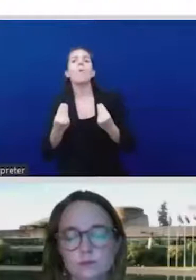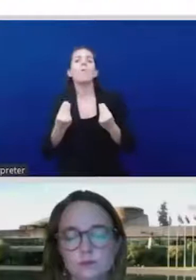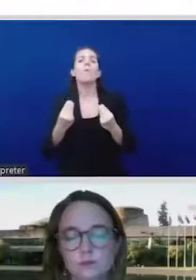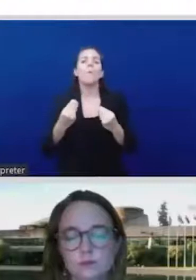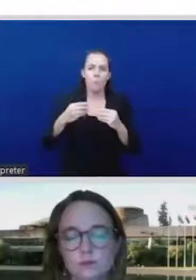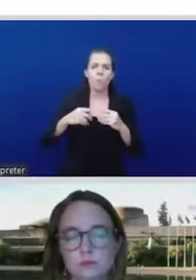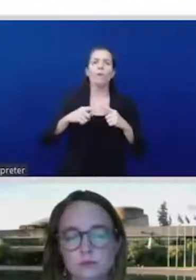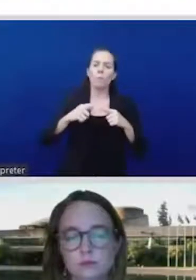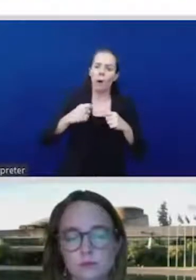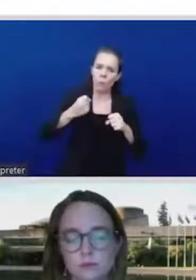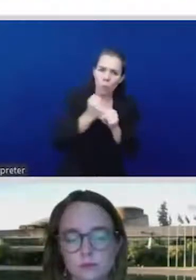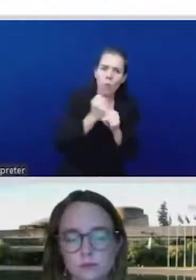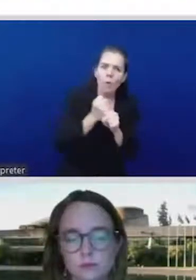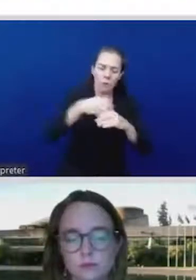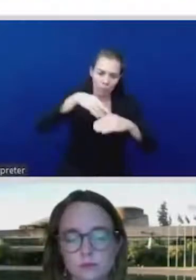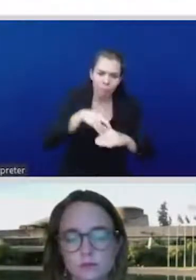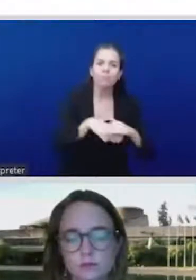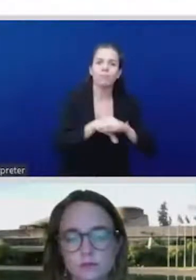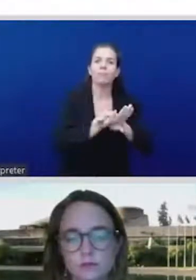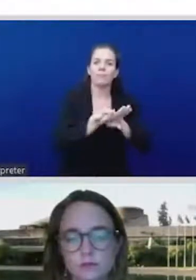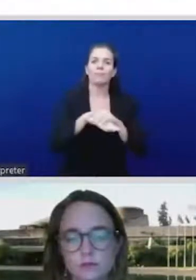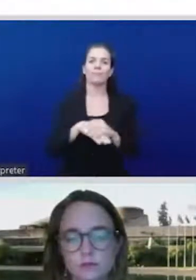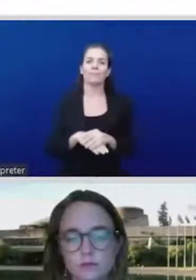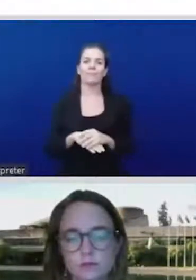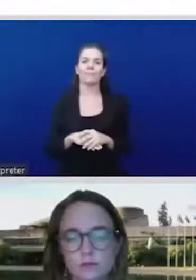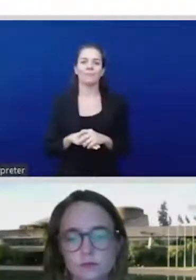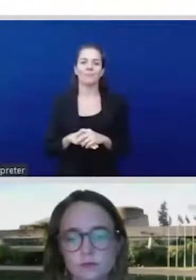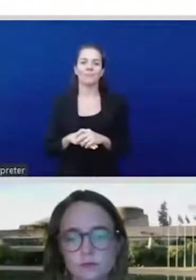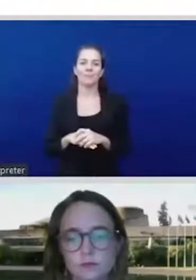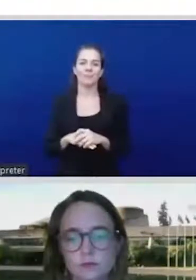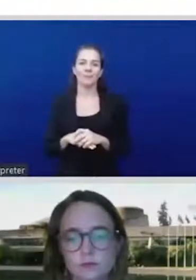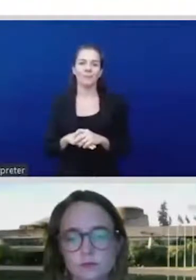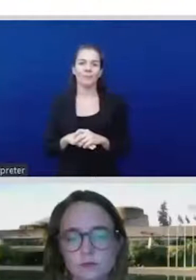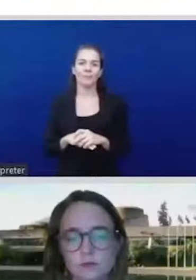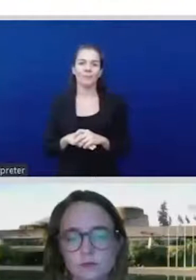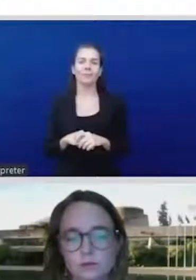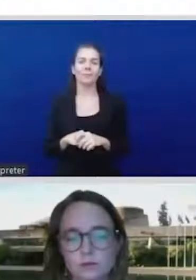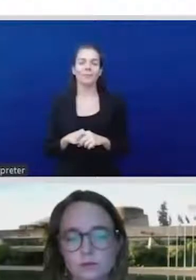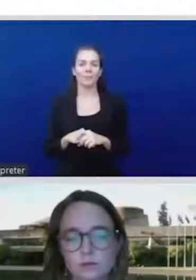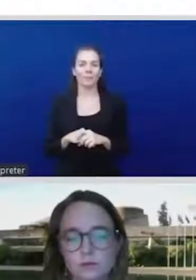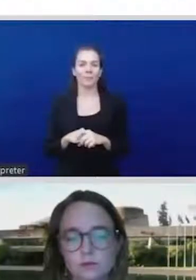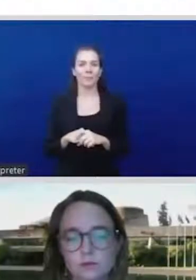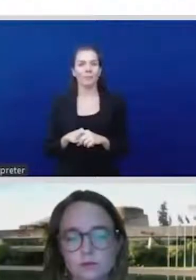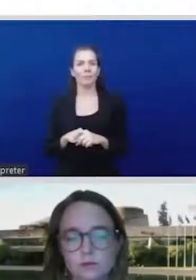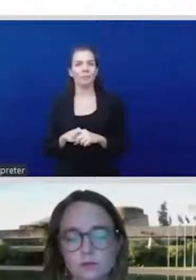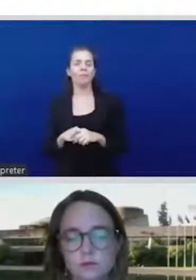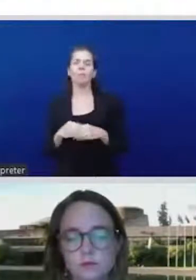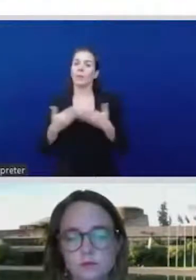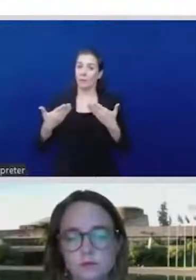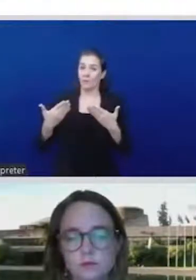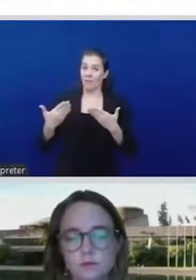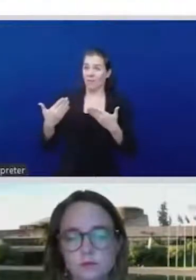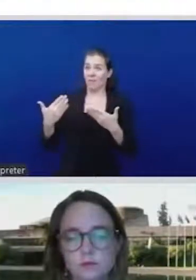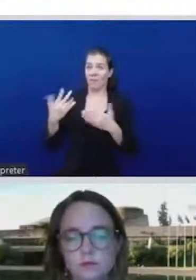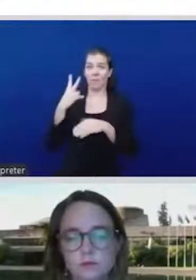citizenship. So we went from citizens to stakeholders, to a whole bunch of different things. so we come back to those things. What are we as citizens? How do we